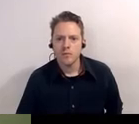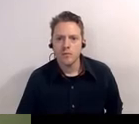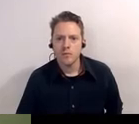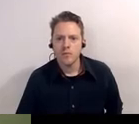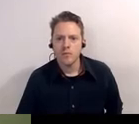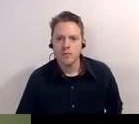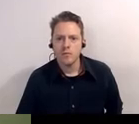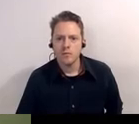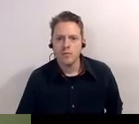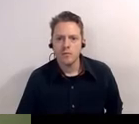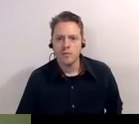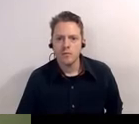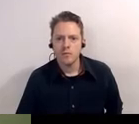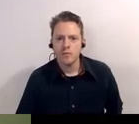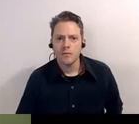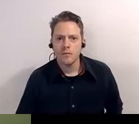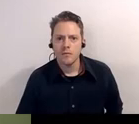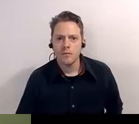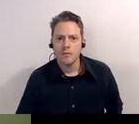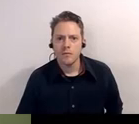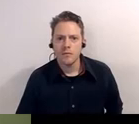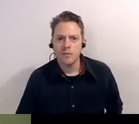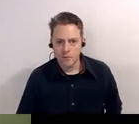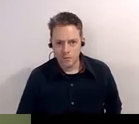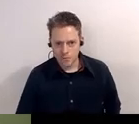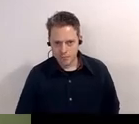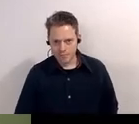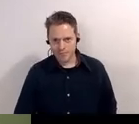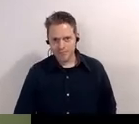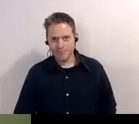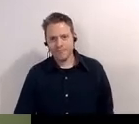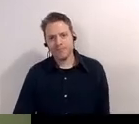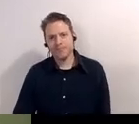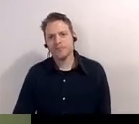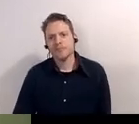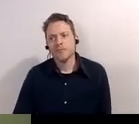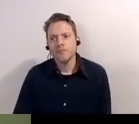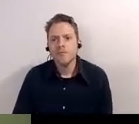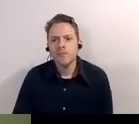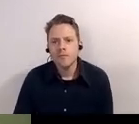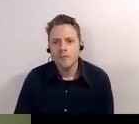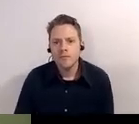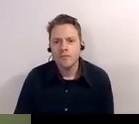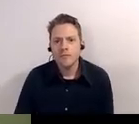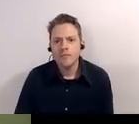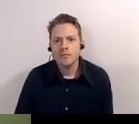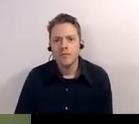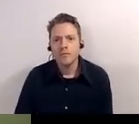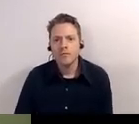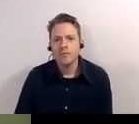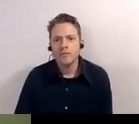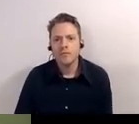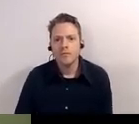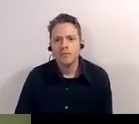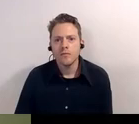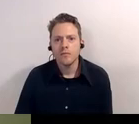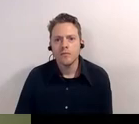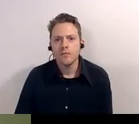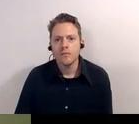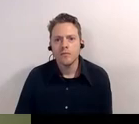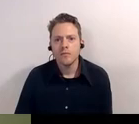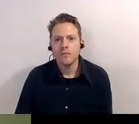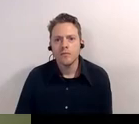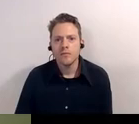of burlington you are a true history nerd and uh and now i'm just you know i'm i've become a millennial it's just ebay